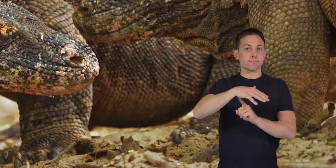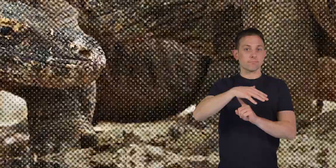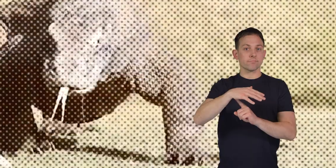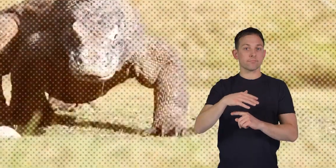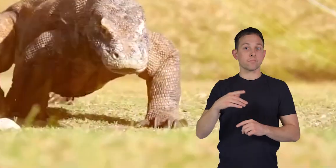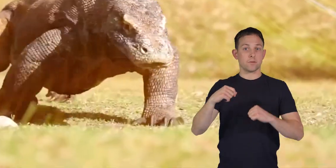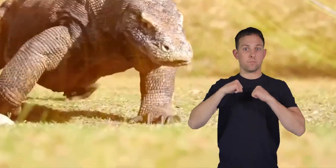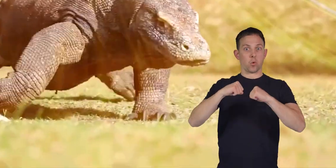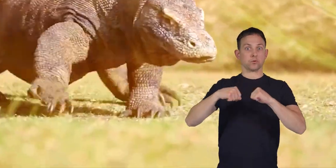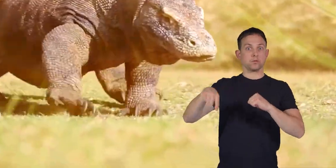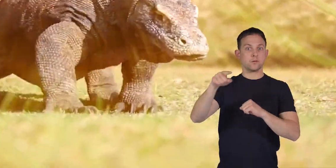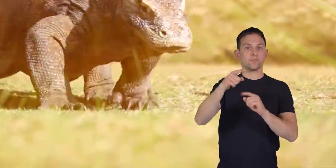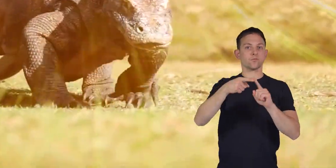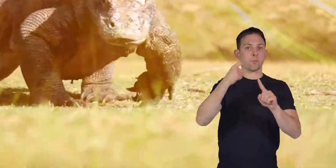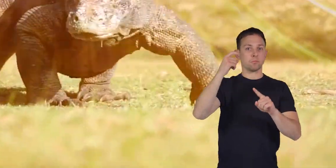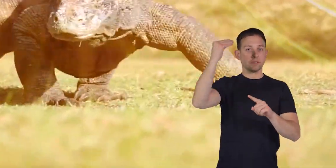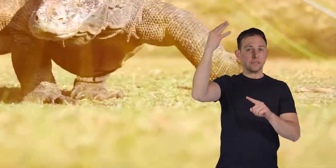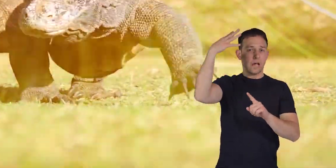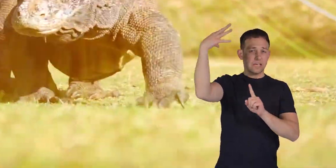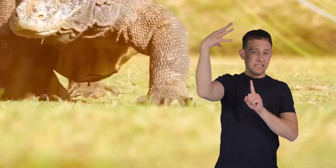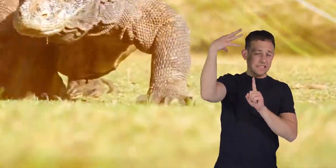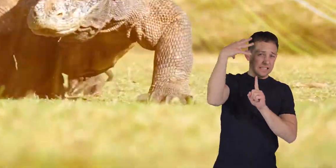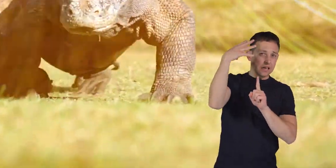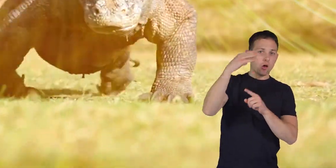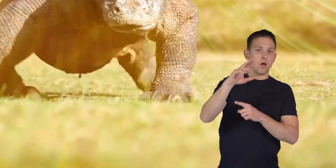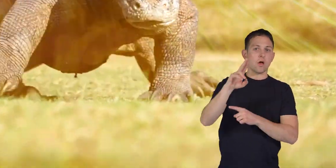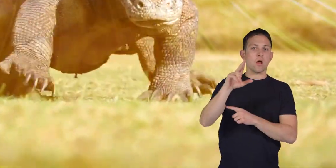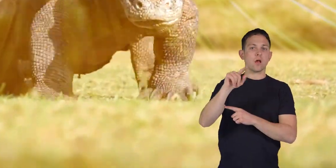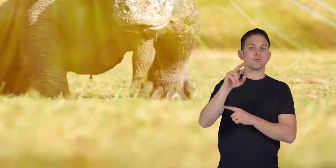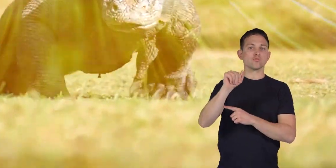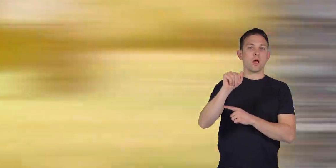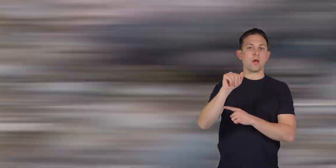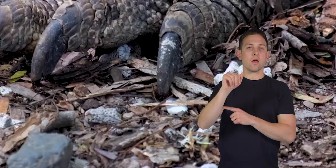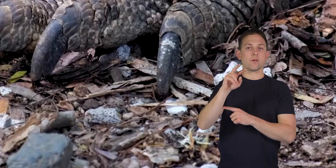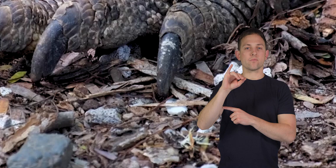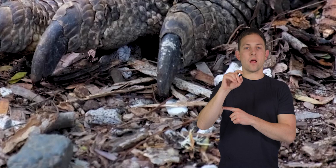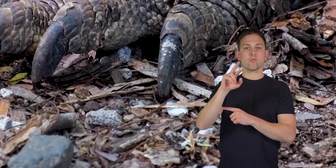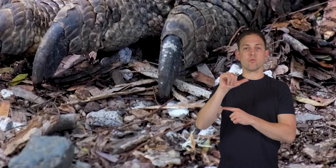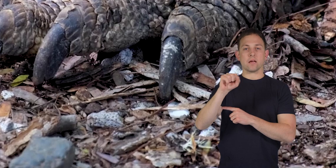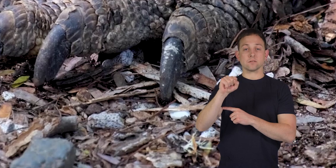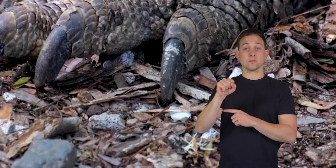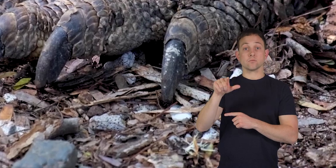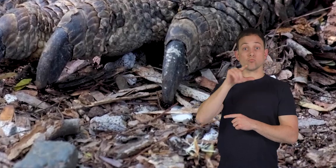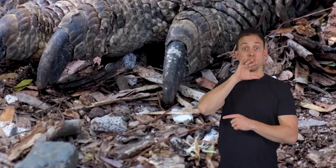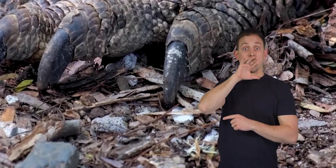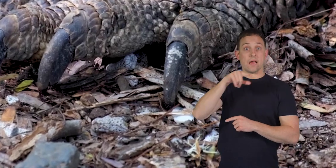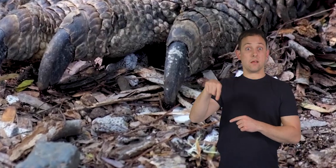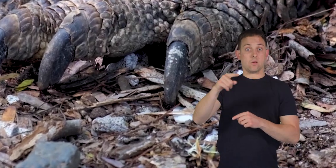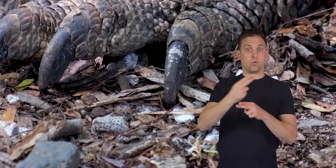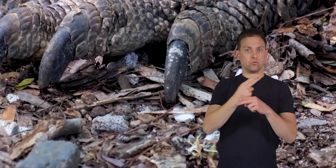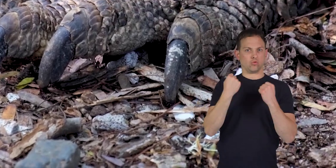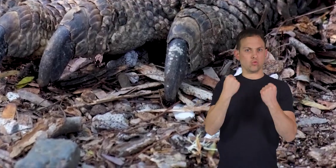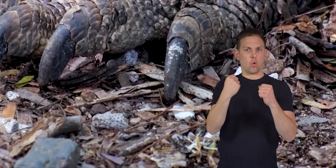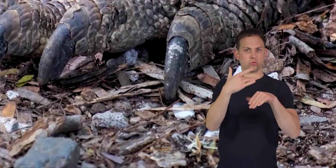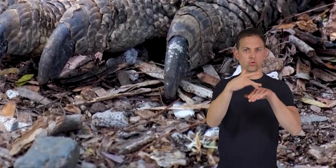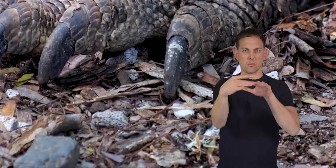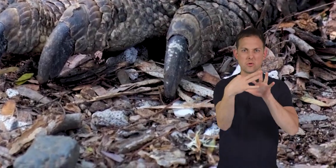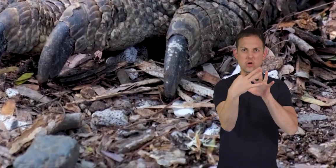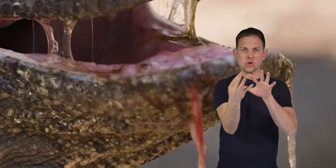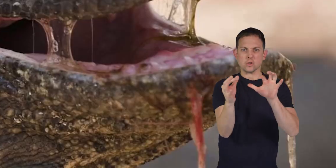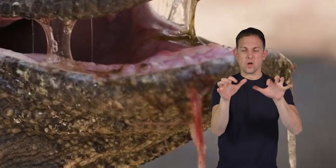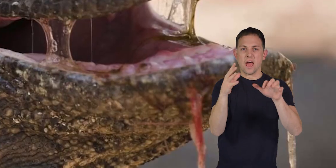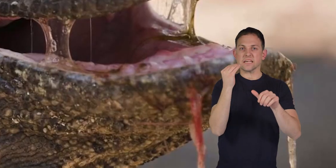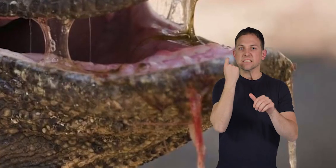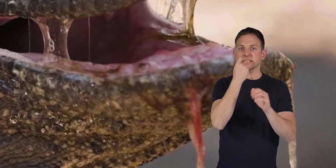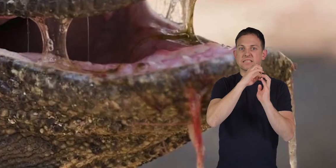environment and protects them against the sun's harsh ultraviolet rays. Komodo dragons use strong, sharp